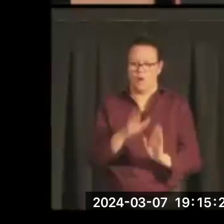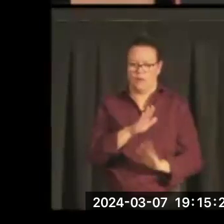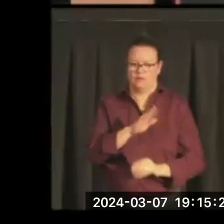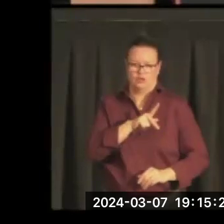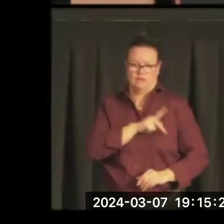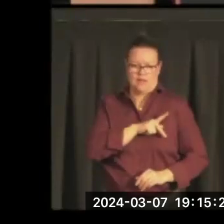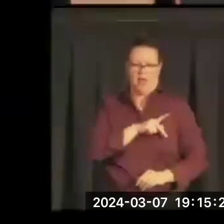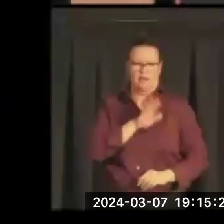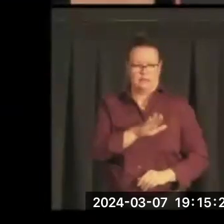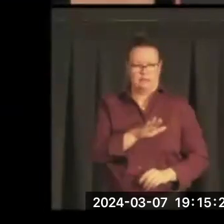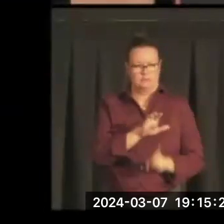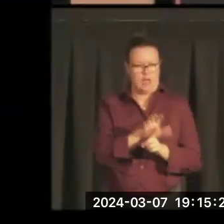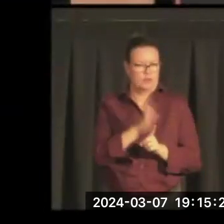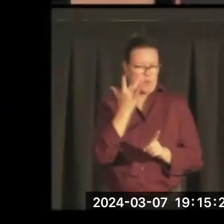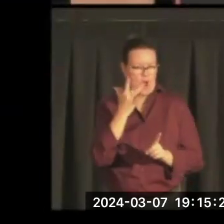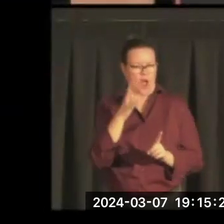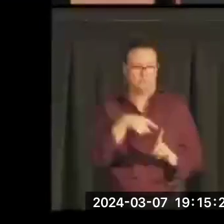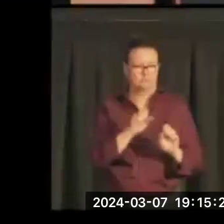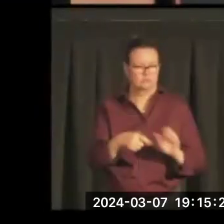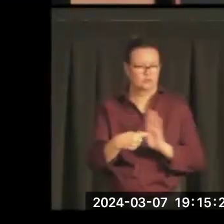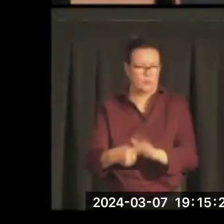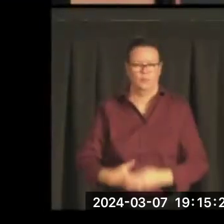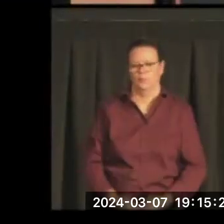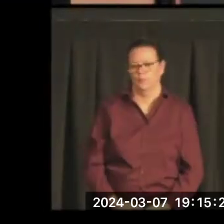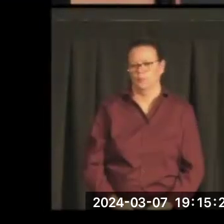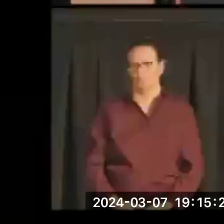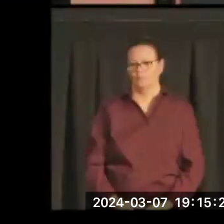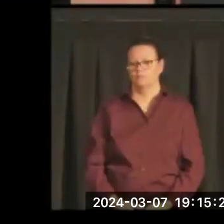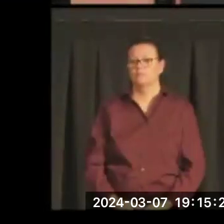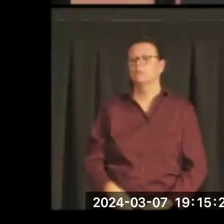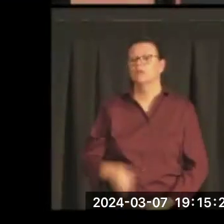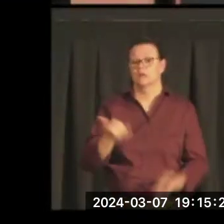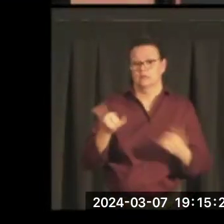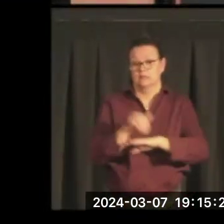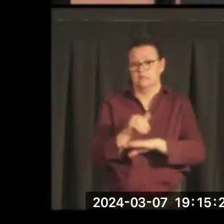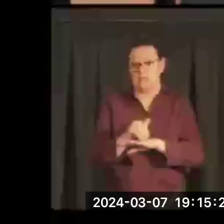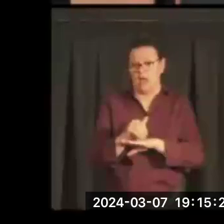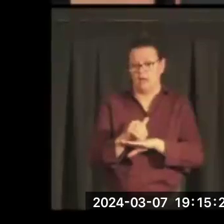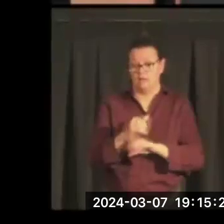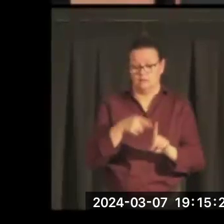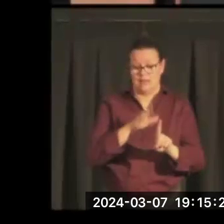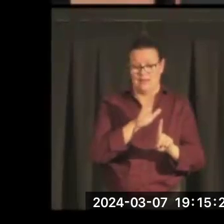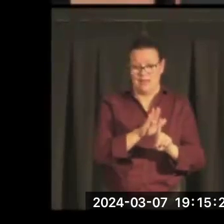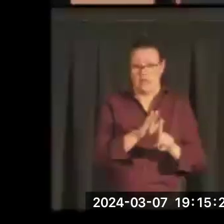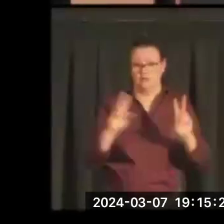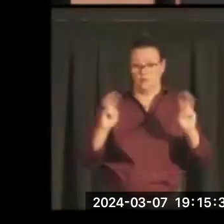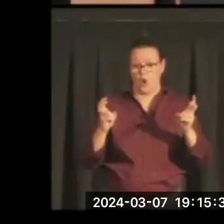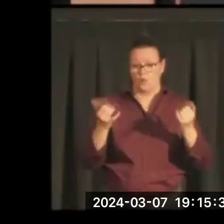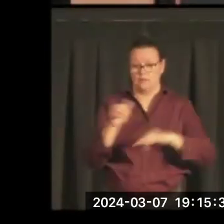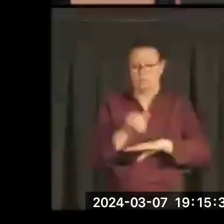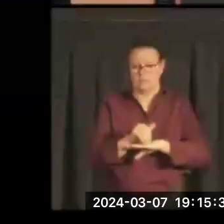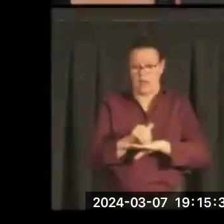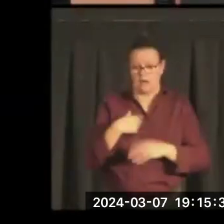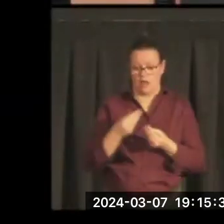several quotations this evening in order to let Mike Mansfield speak for himself, to be here